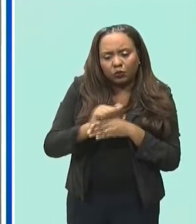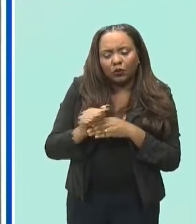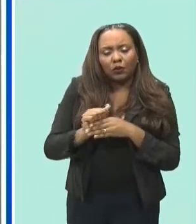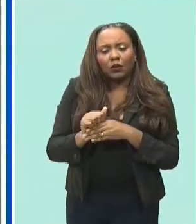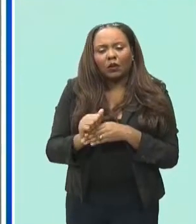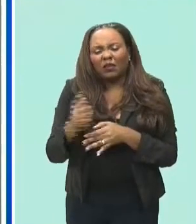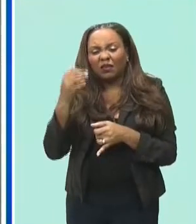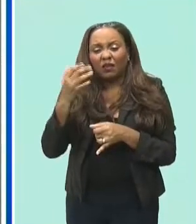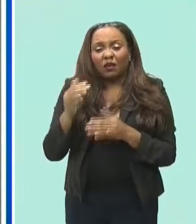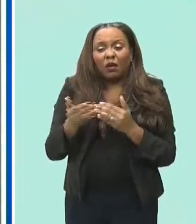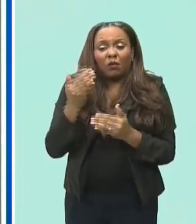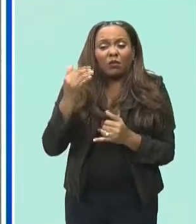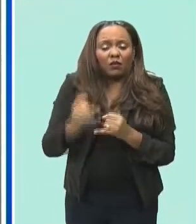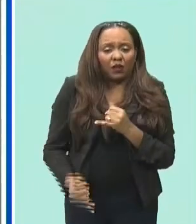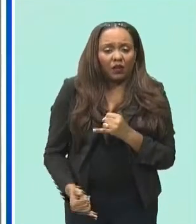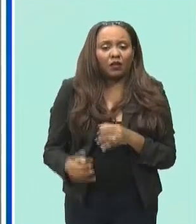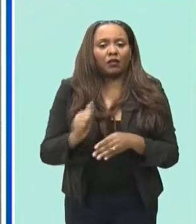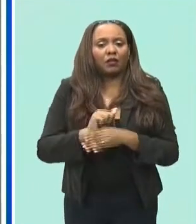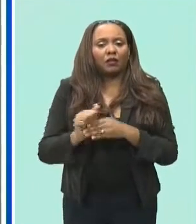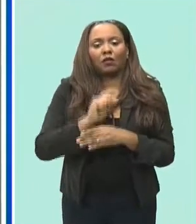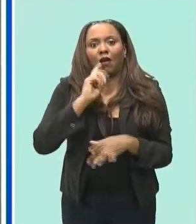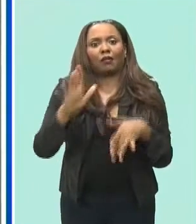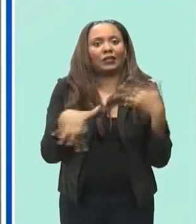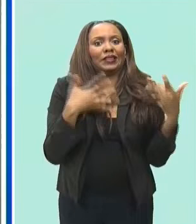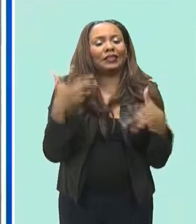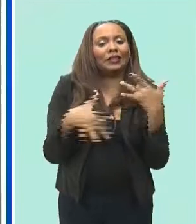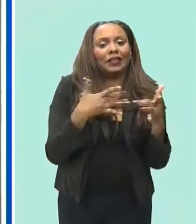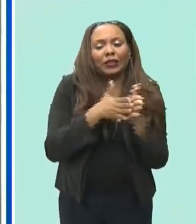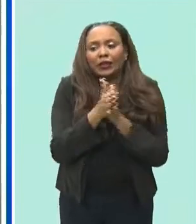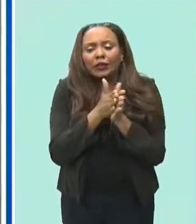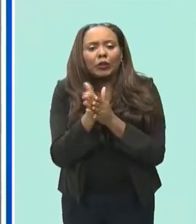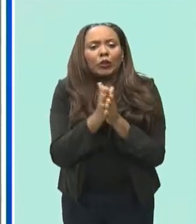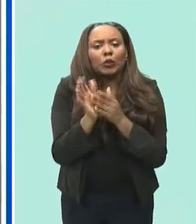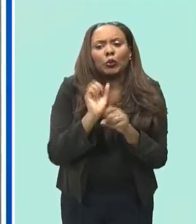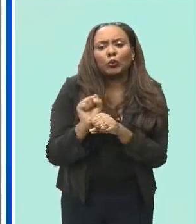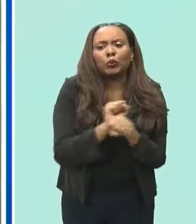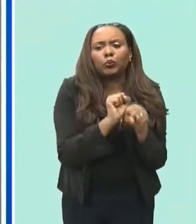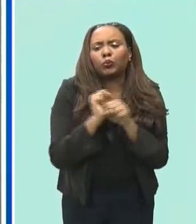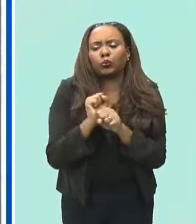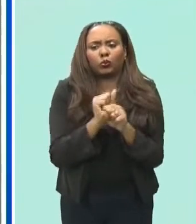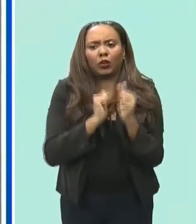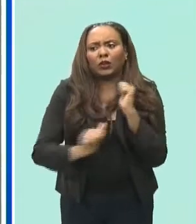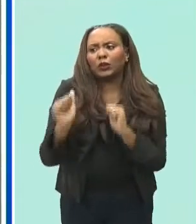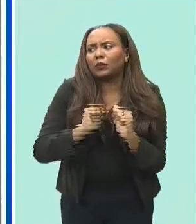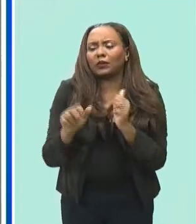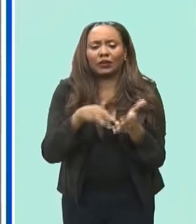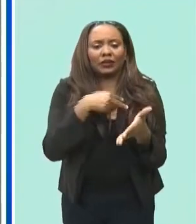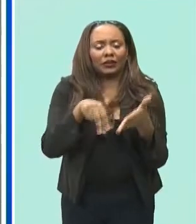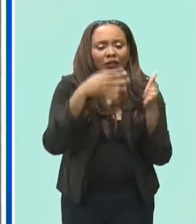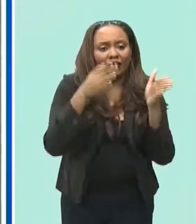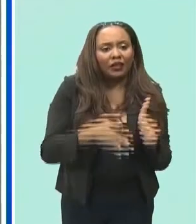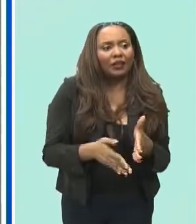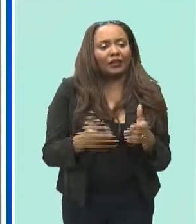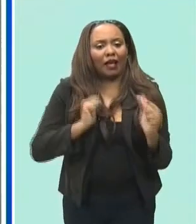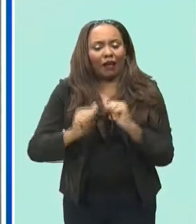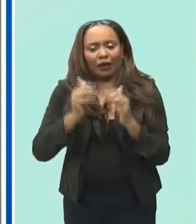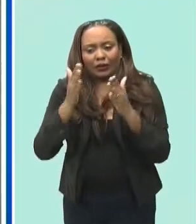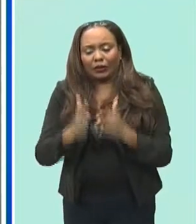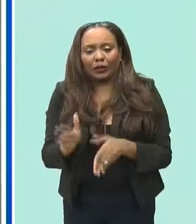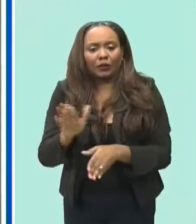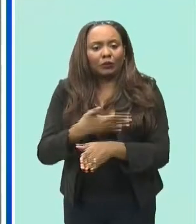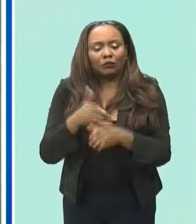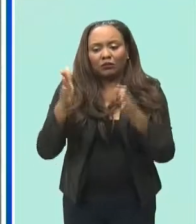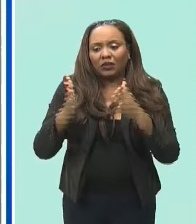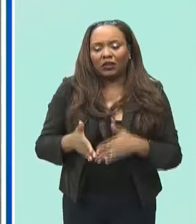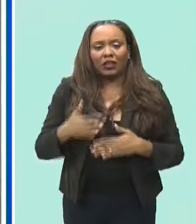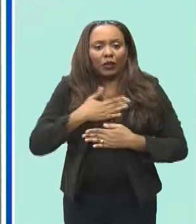rehearsals it's very exciting work very very um hard-working artists dancers actors musicians